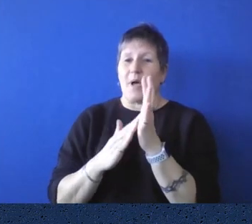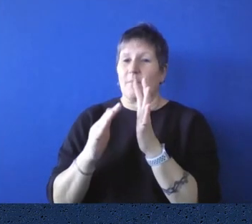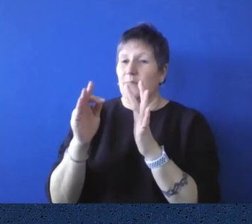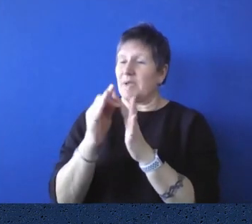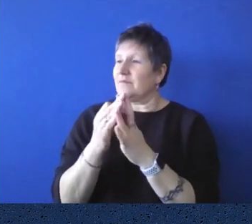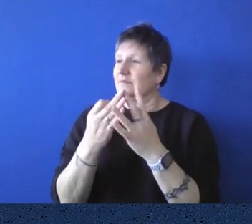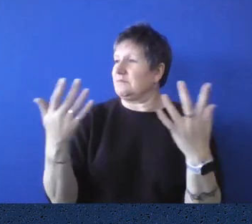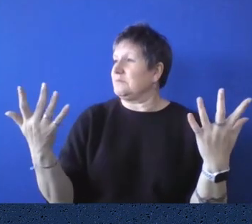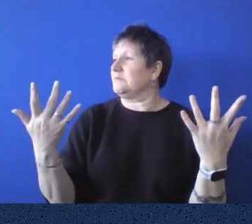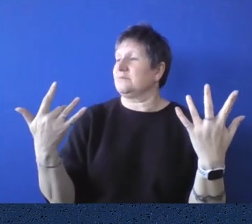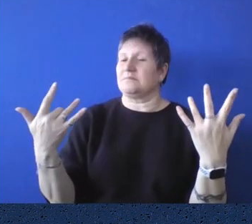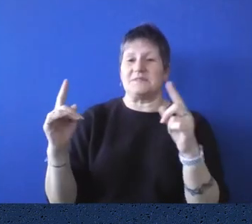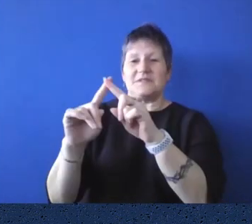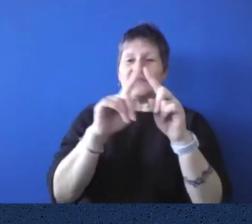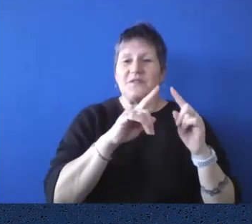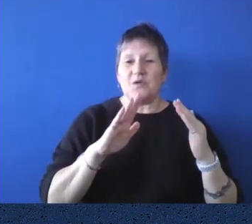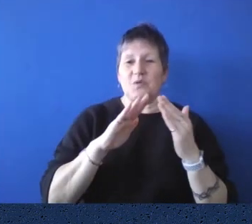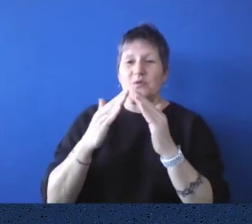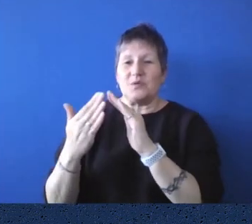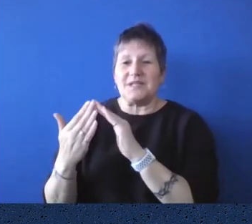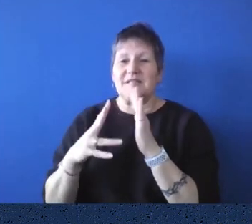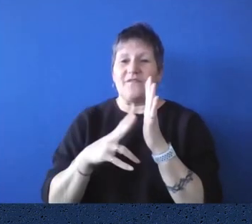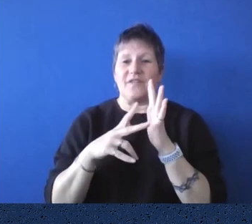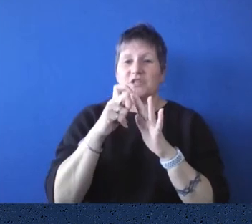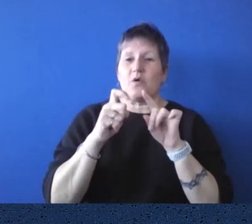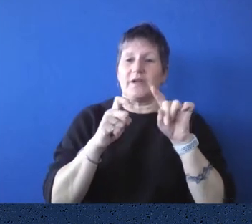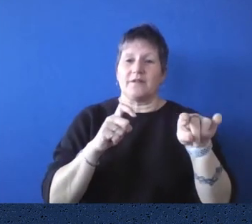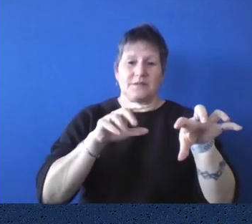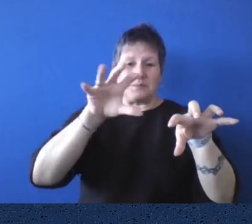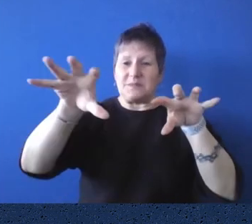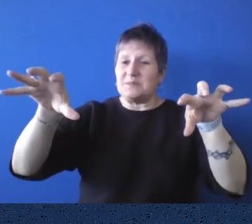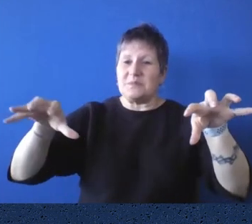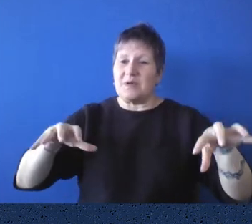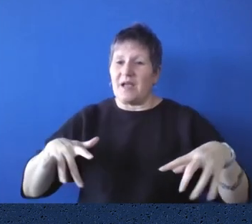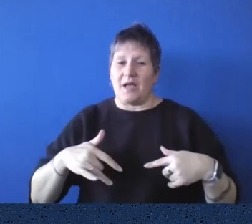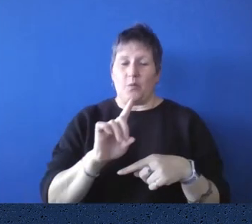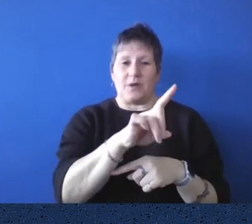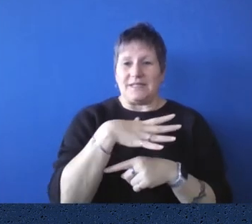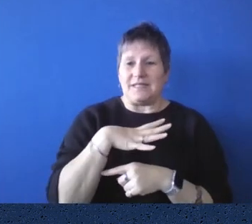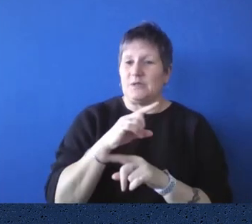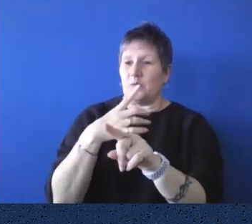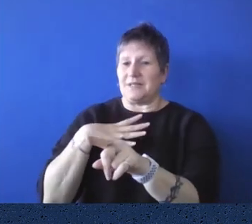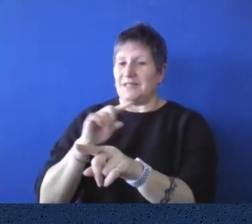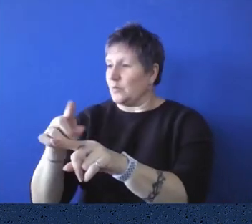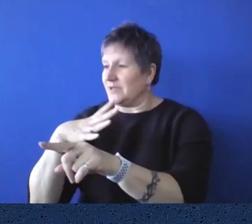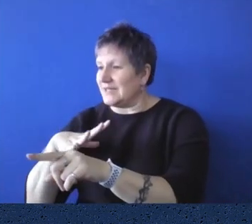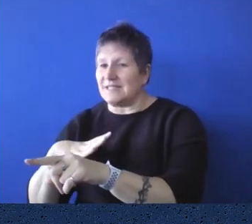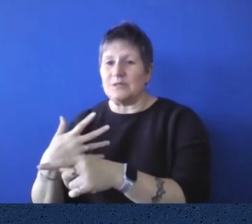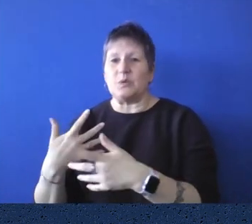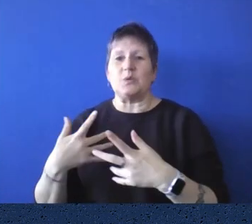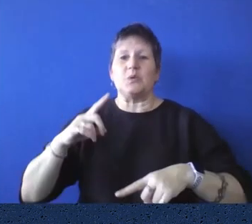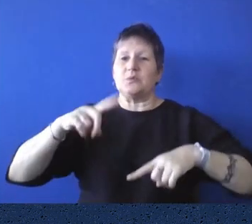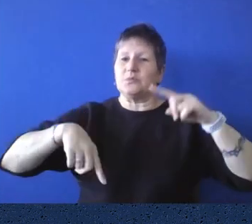across Victoria and their constituents have every range of, um, needs or